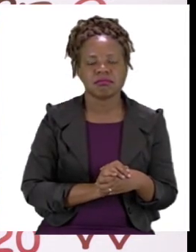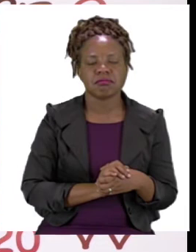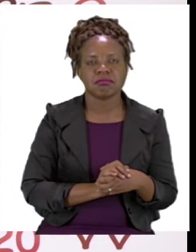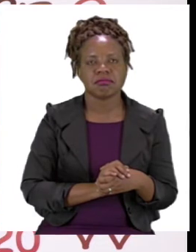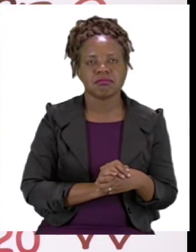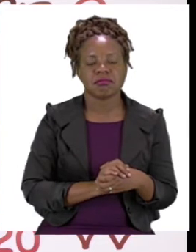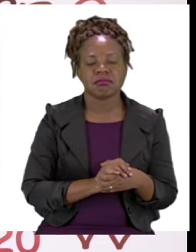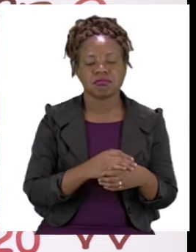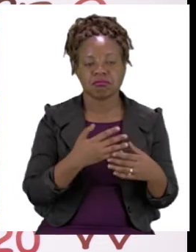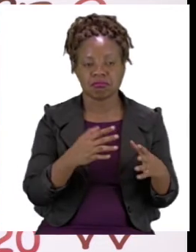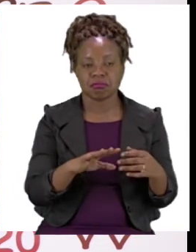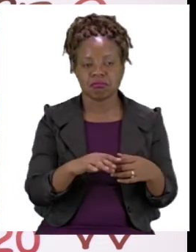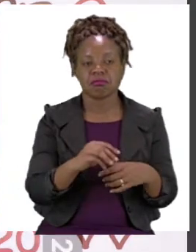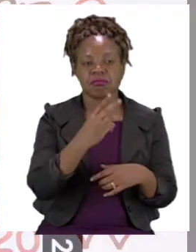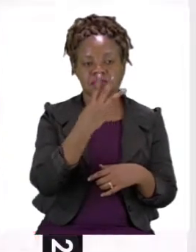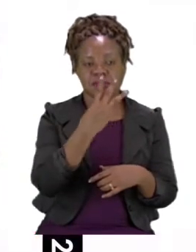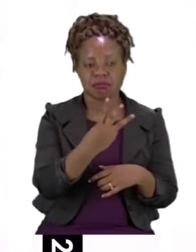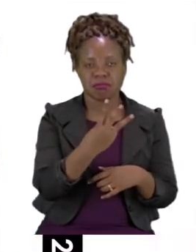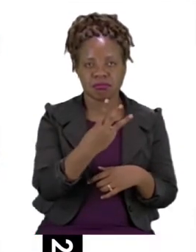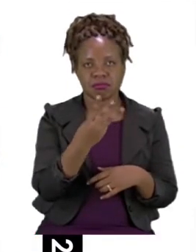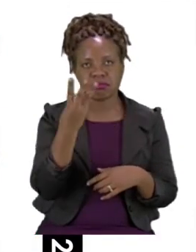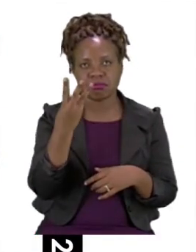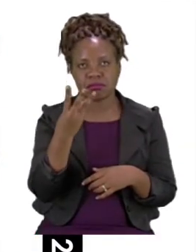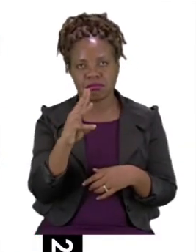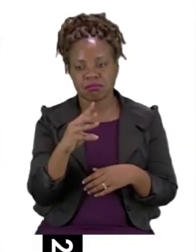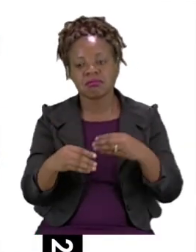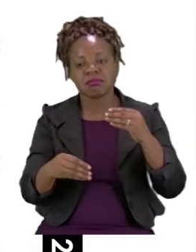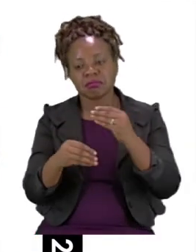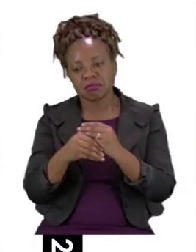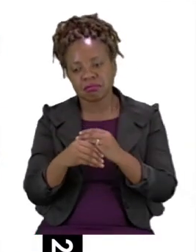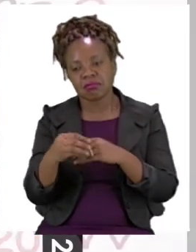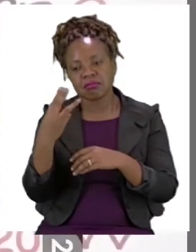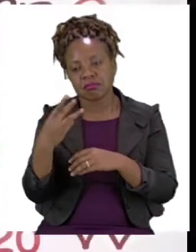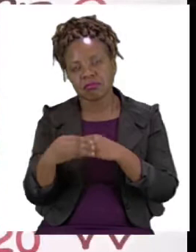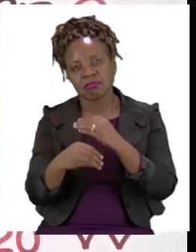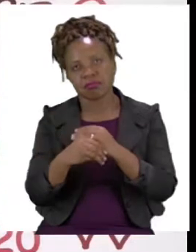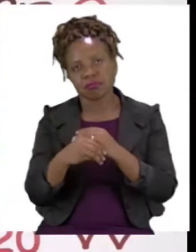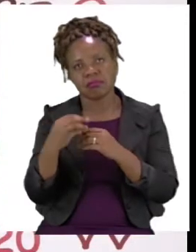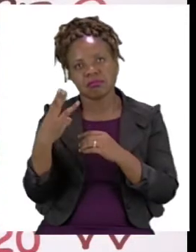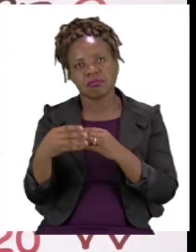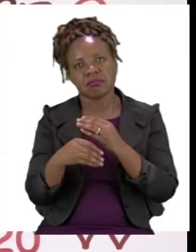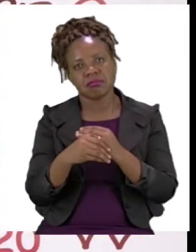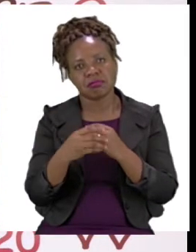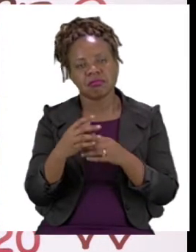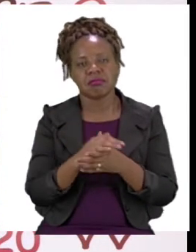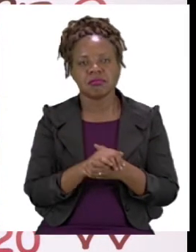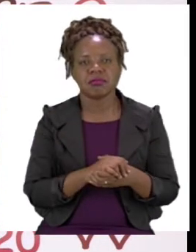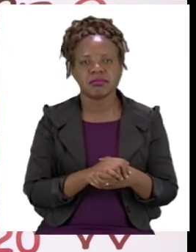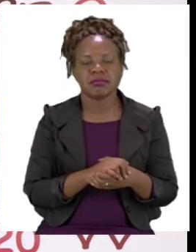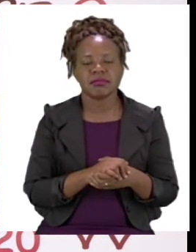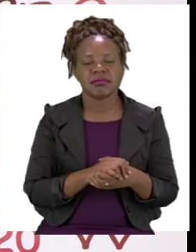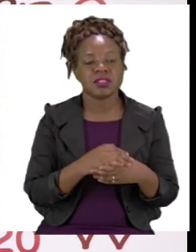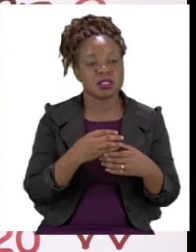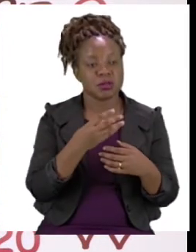which is 3, 6. So it is our job to continue counting from 6. Now we have